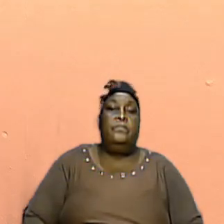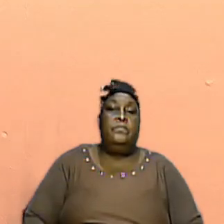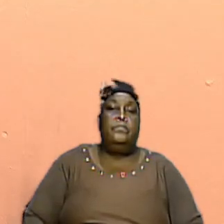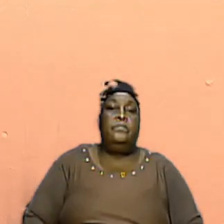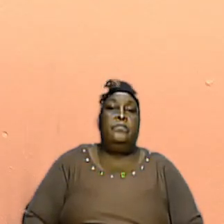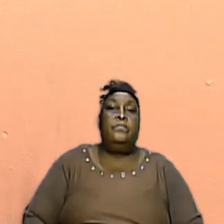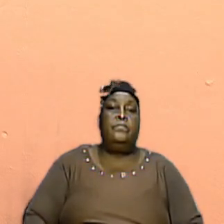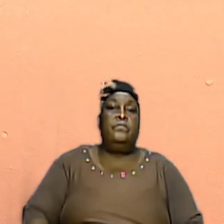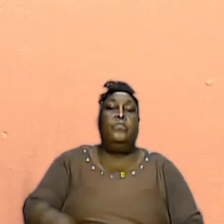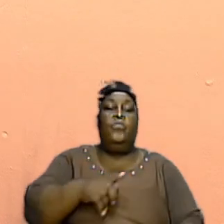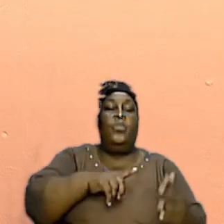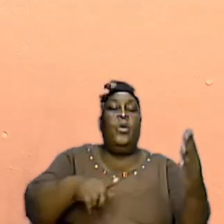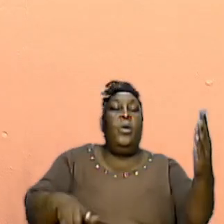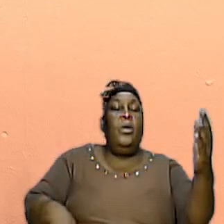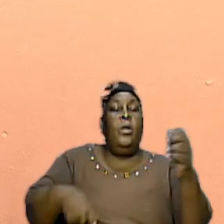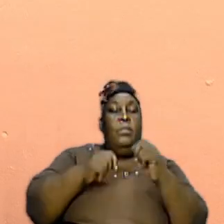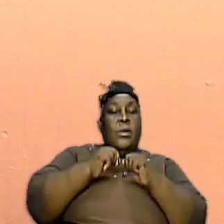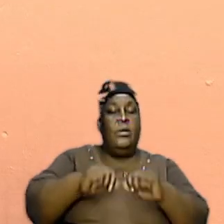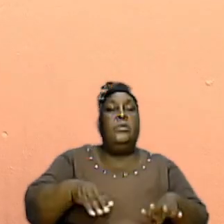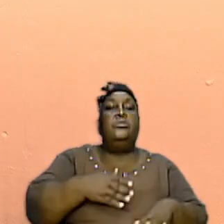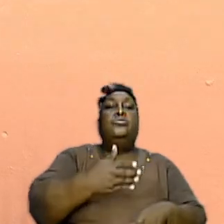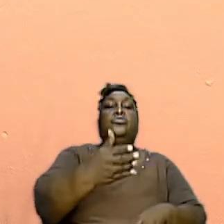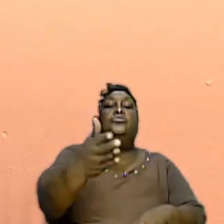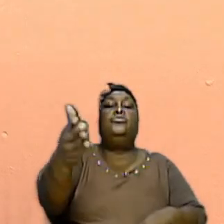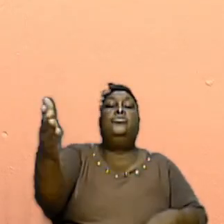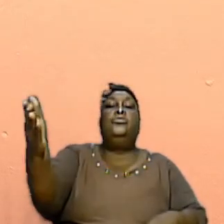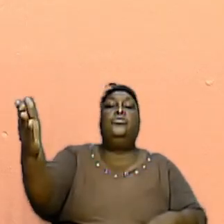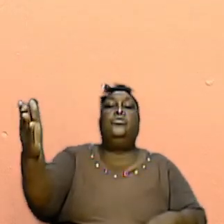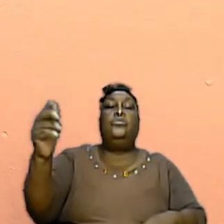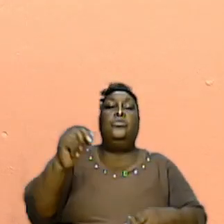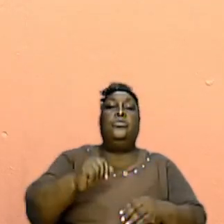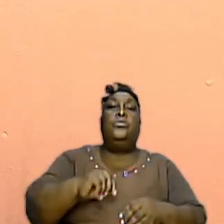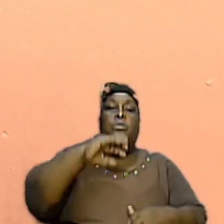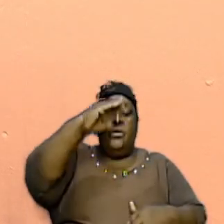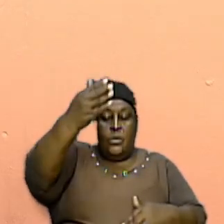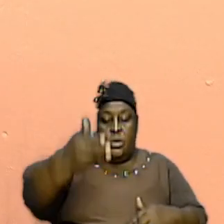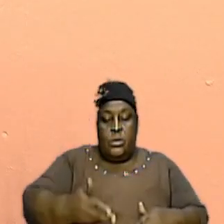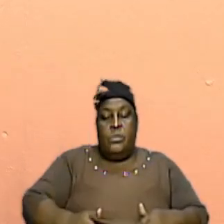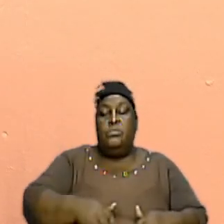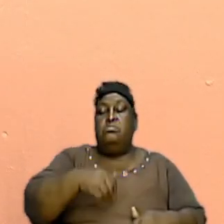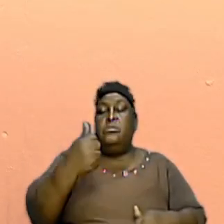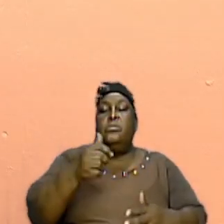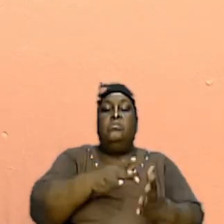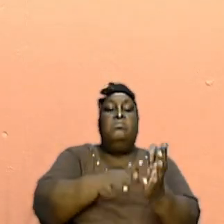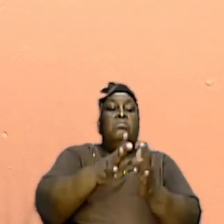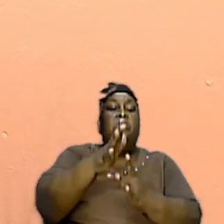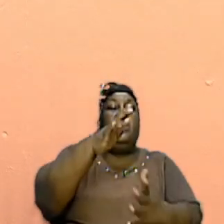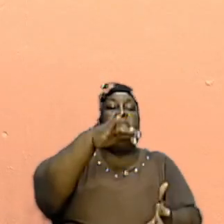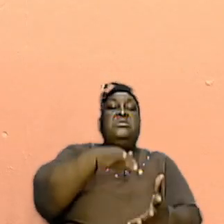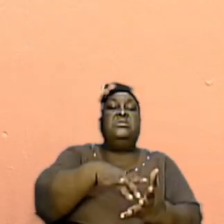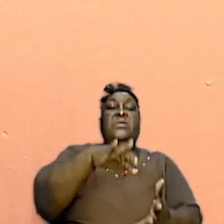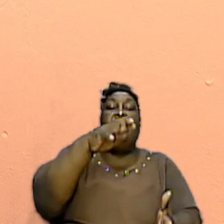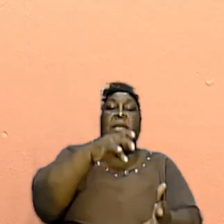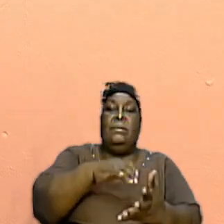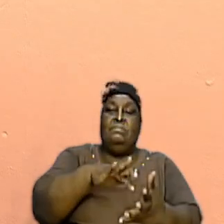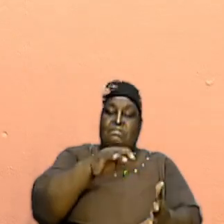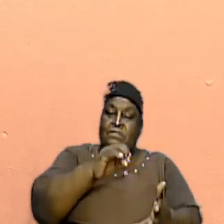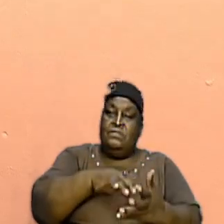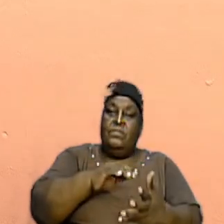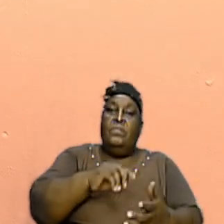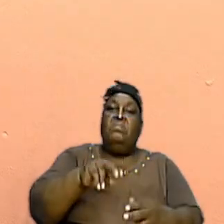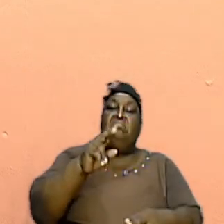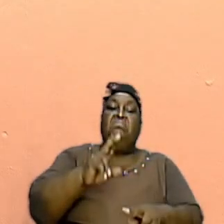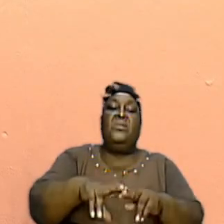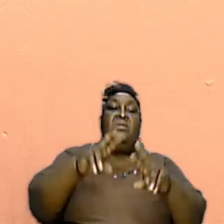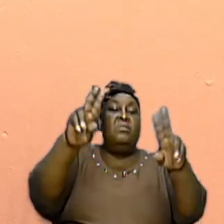The Lord bless you, brethren, beloved. Welcome to another Bible study. We are on this